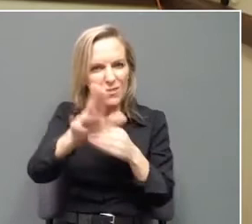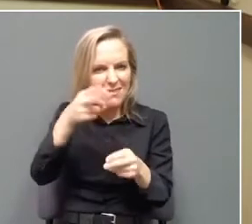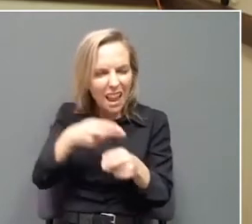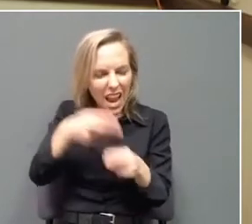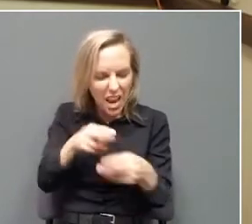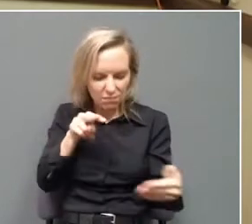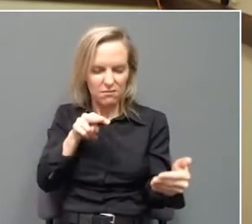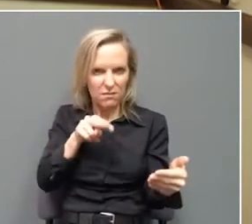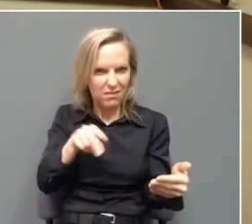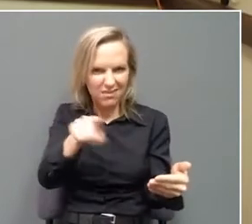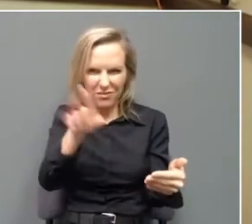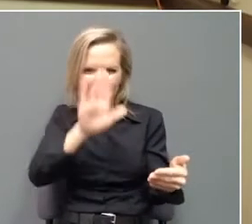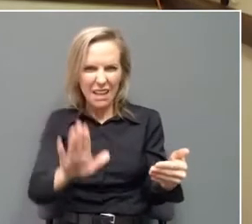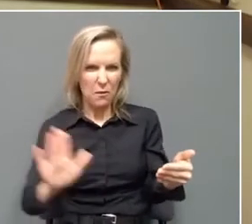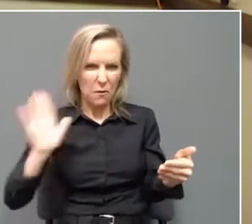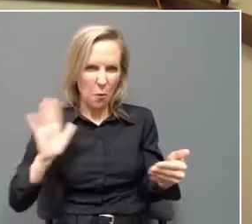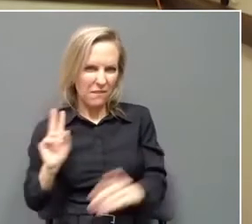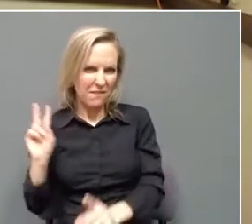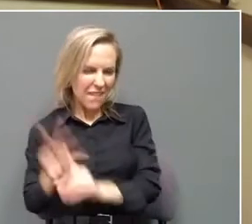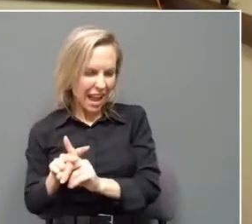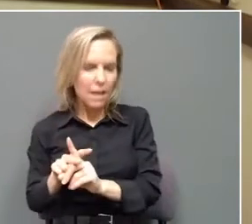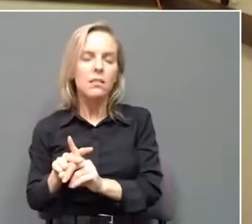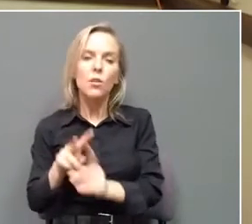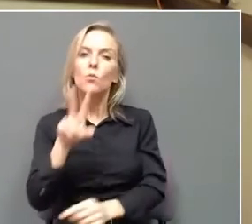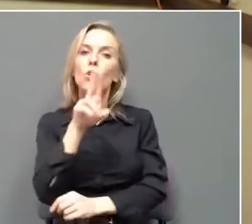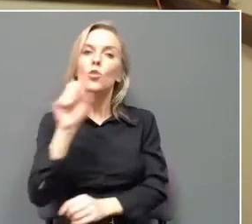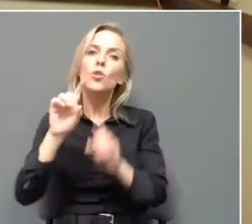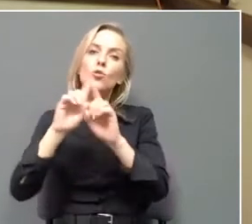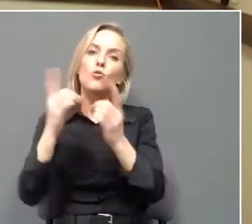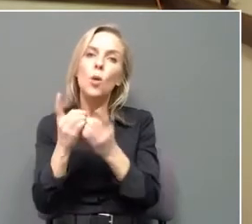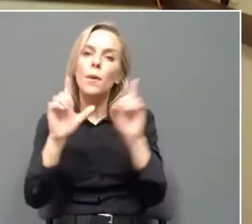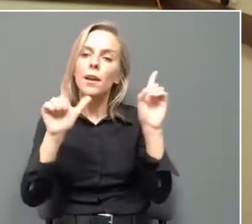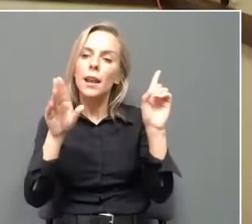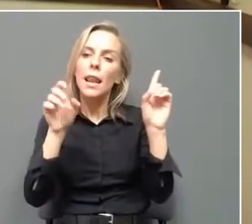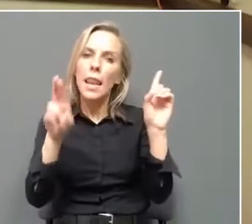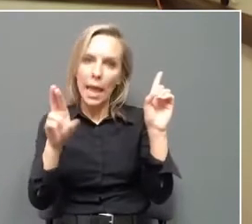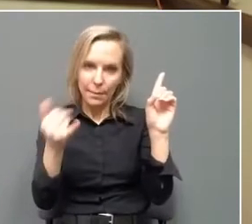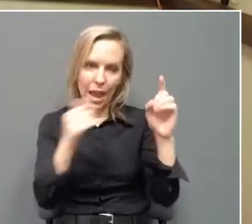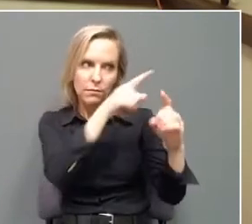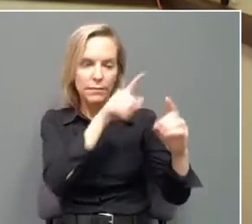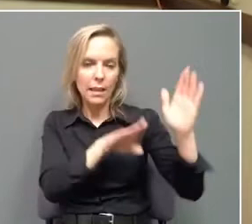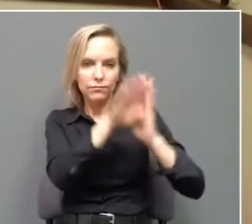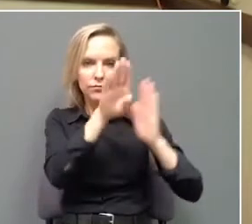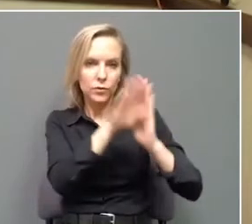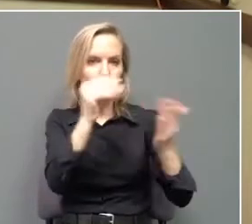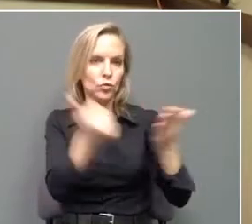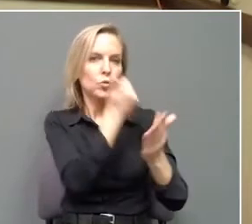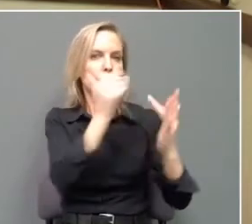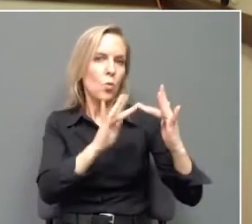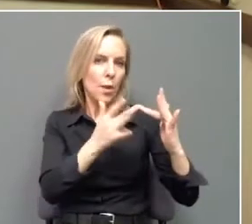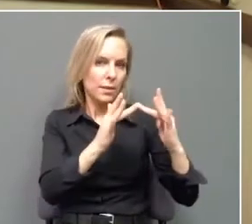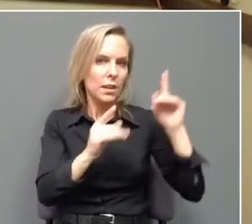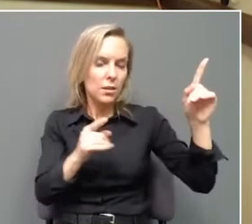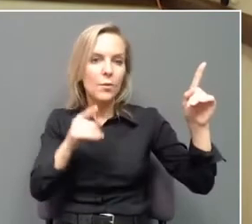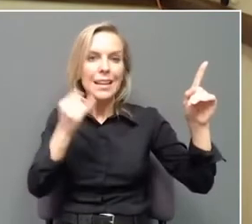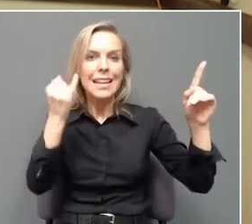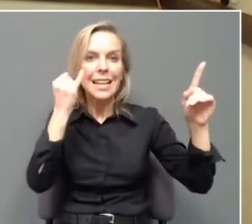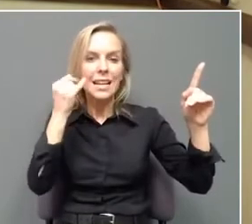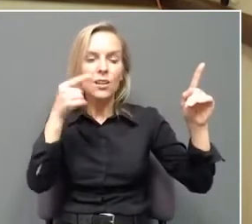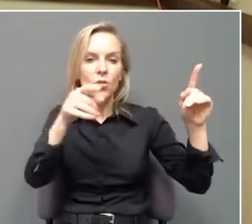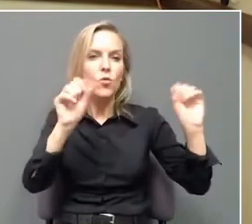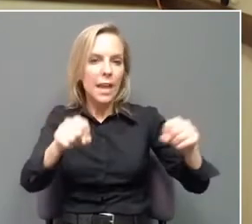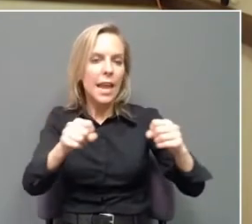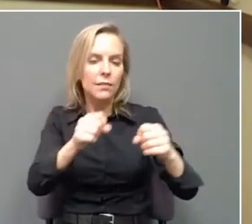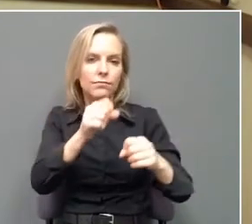that you never filed it. U.S. of Labor has now launched a new website to help you sort that out